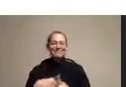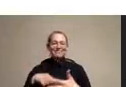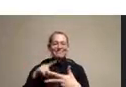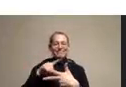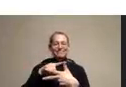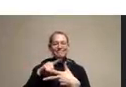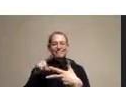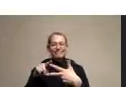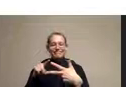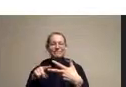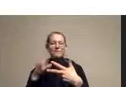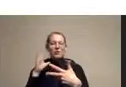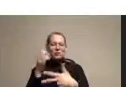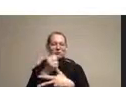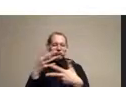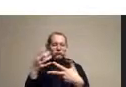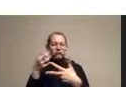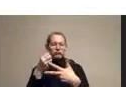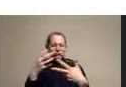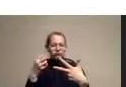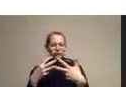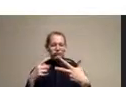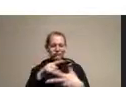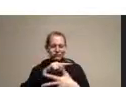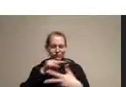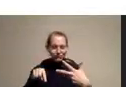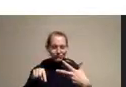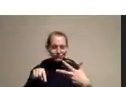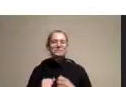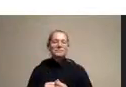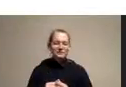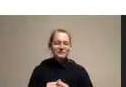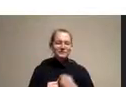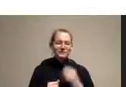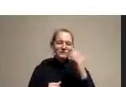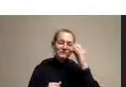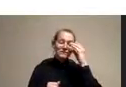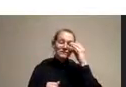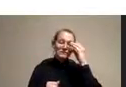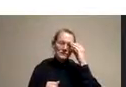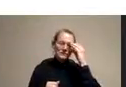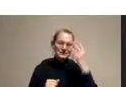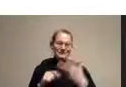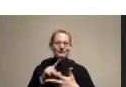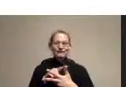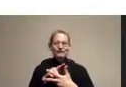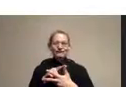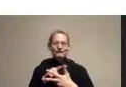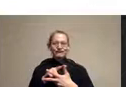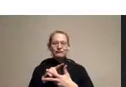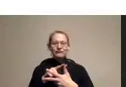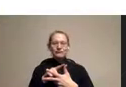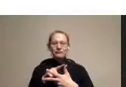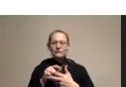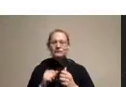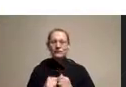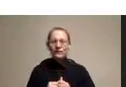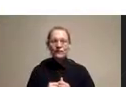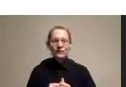the investment or underinvestment in health, and the intersection of politics and science. So let's start with each one. Let's start with underinvestment in systems.